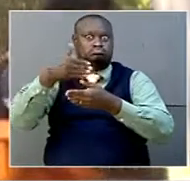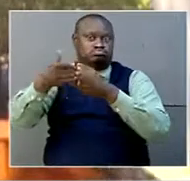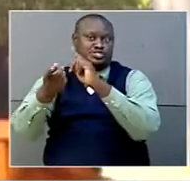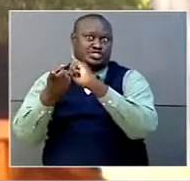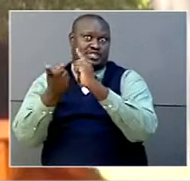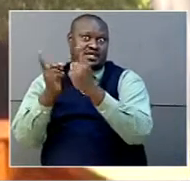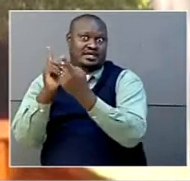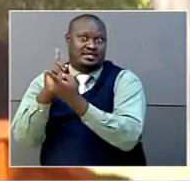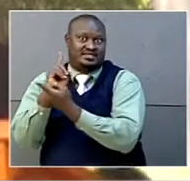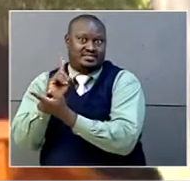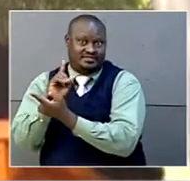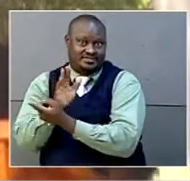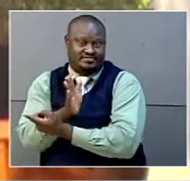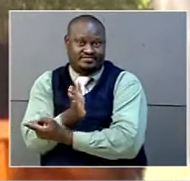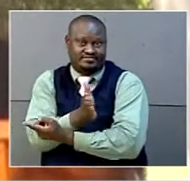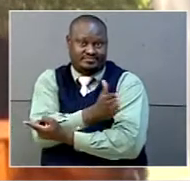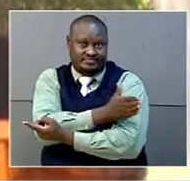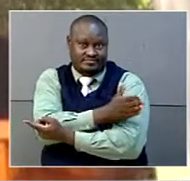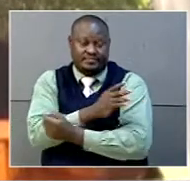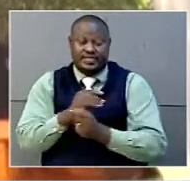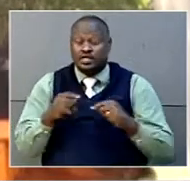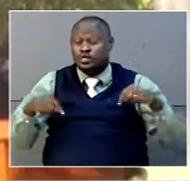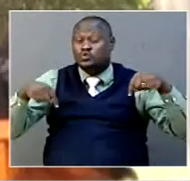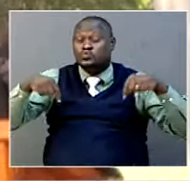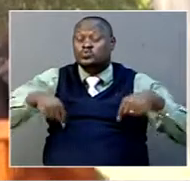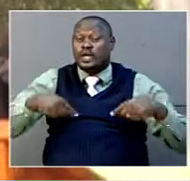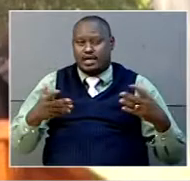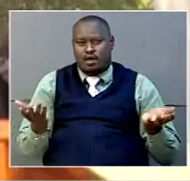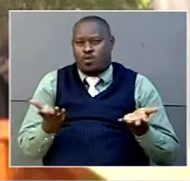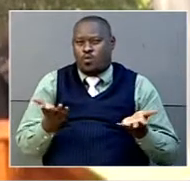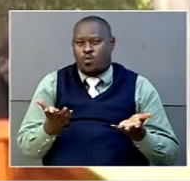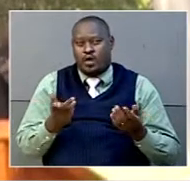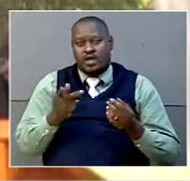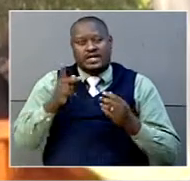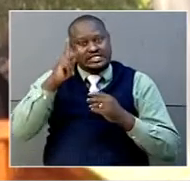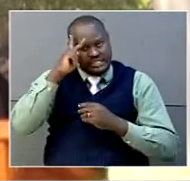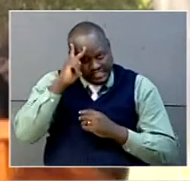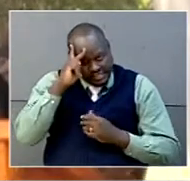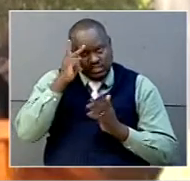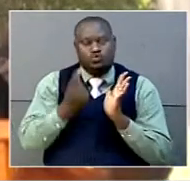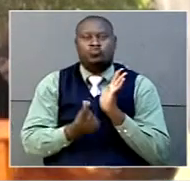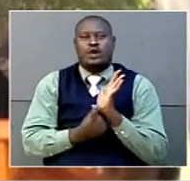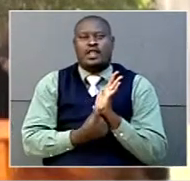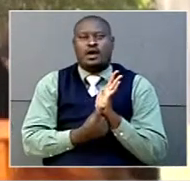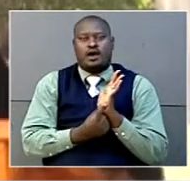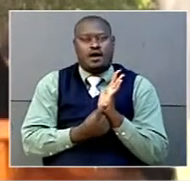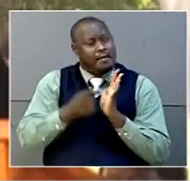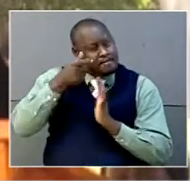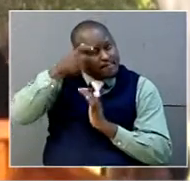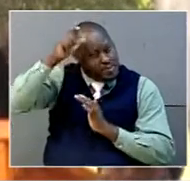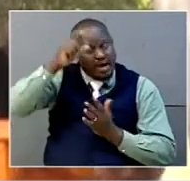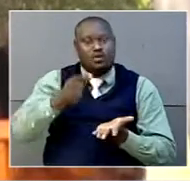was put in the background. Today, we are talking about skilling Uganda. So we've come around